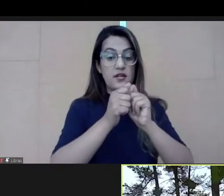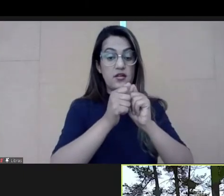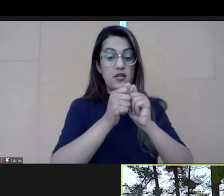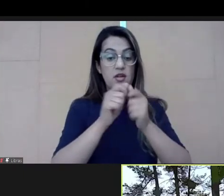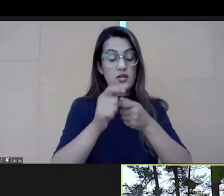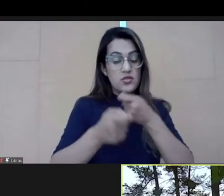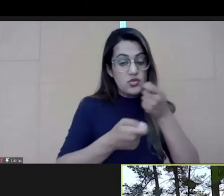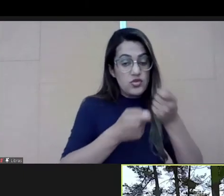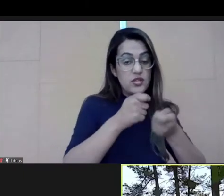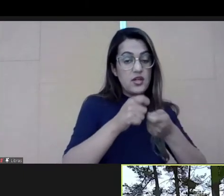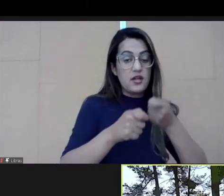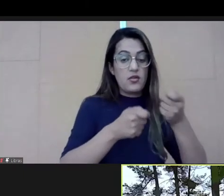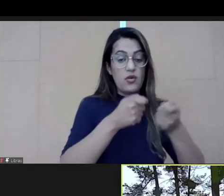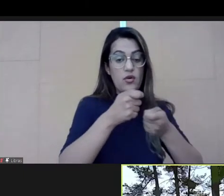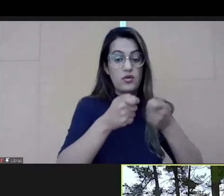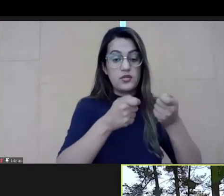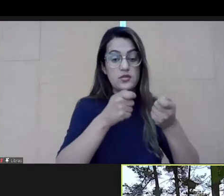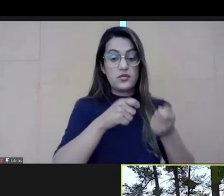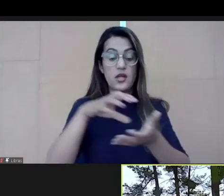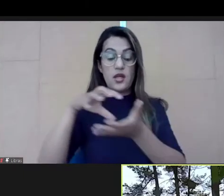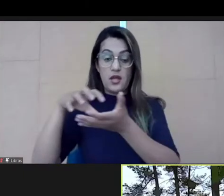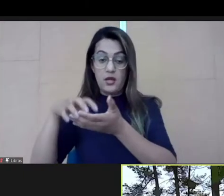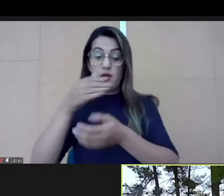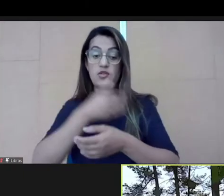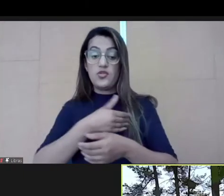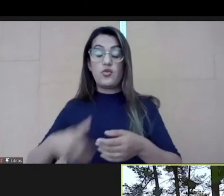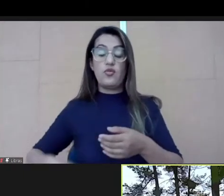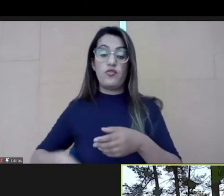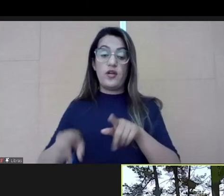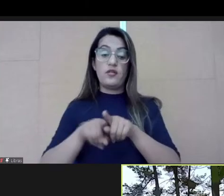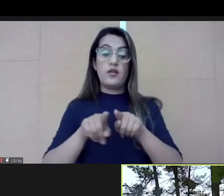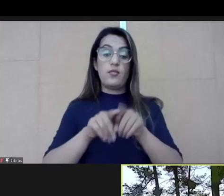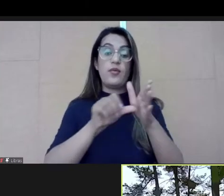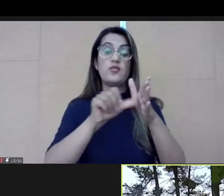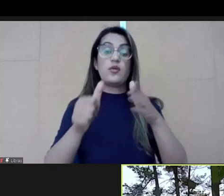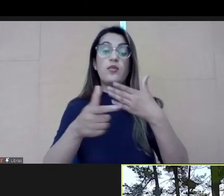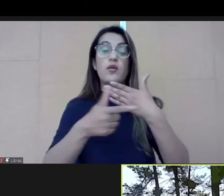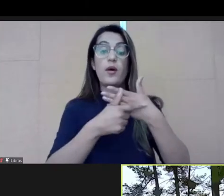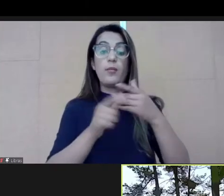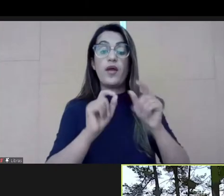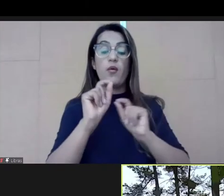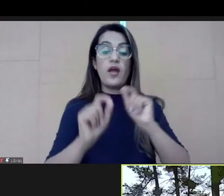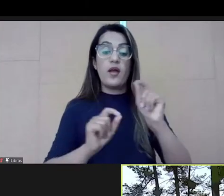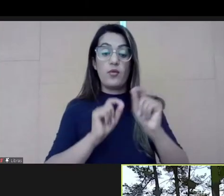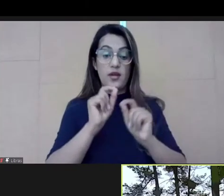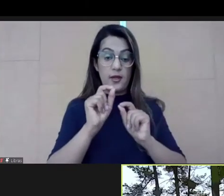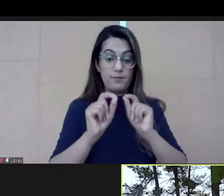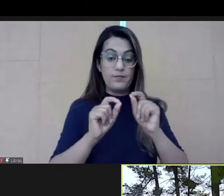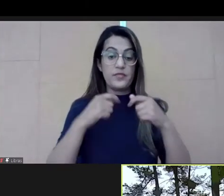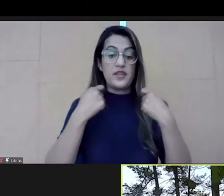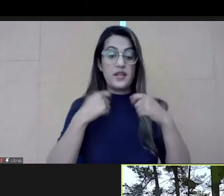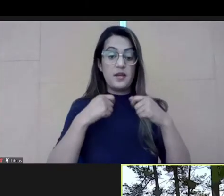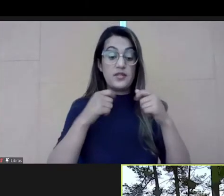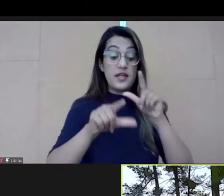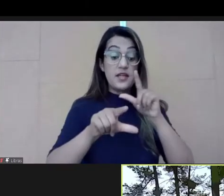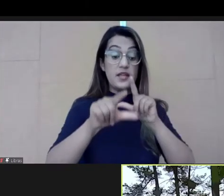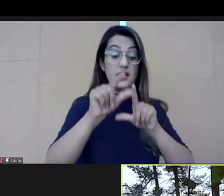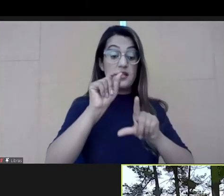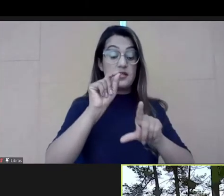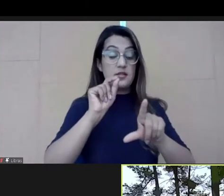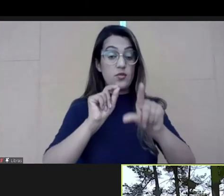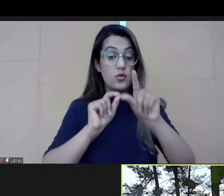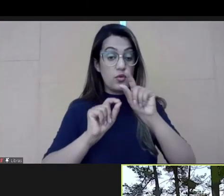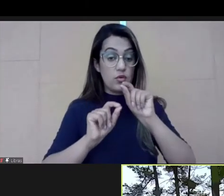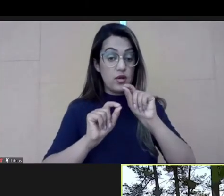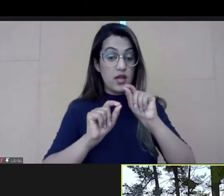rule of leadership is that to be a professional leader, you should be choosing the style and the approaches that suit the context, the culture,